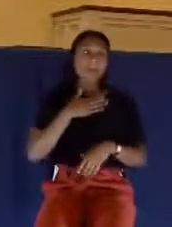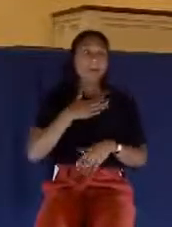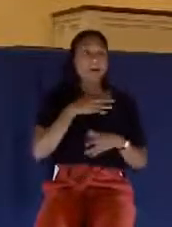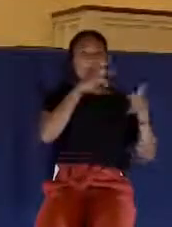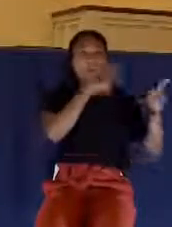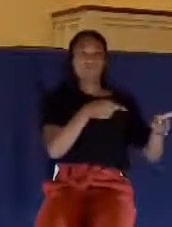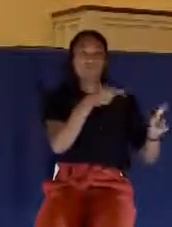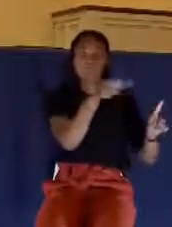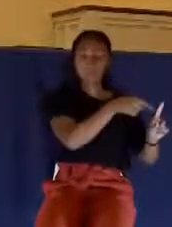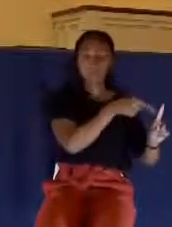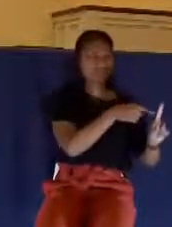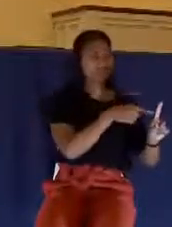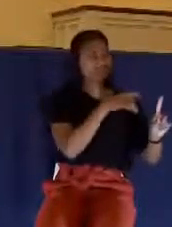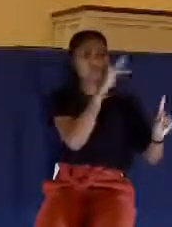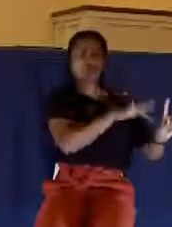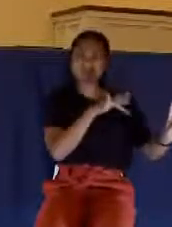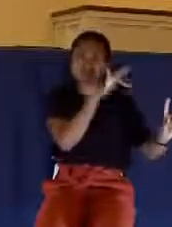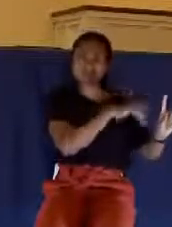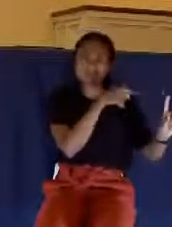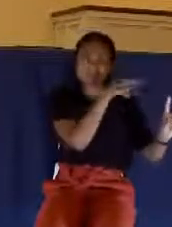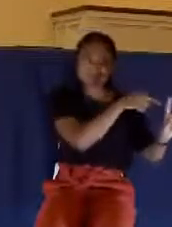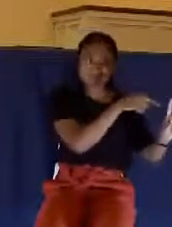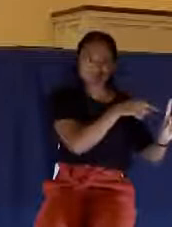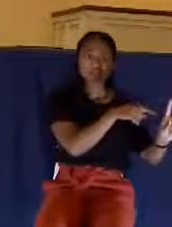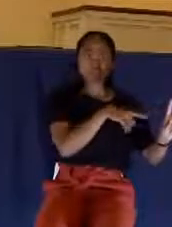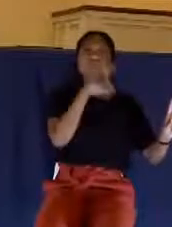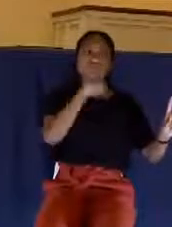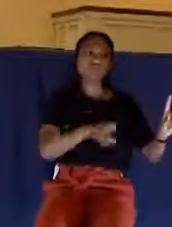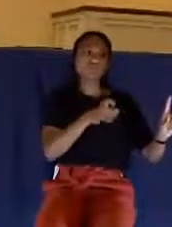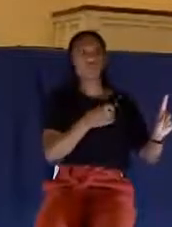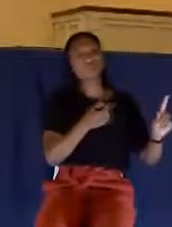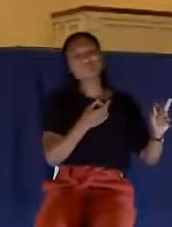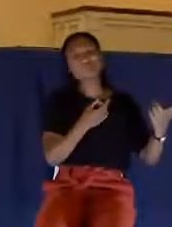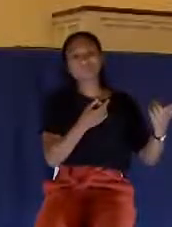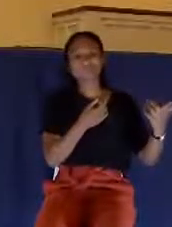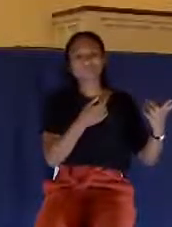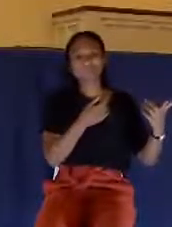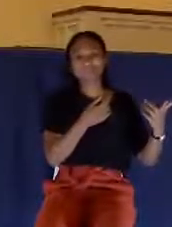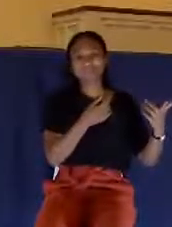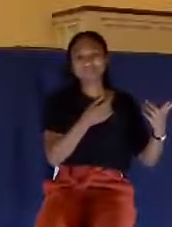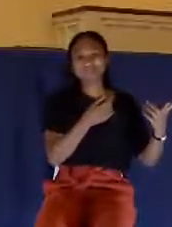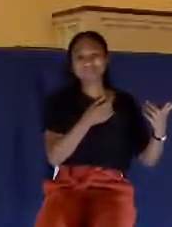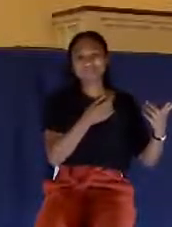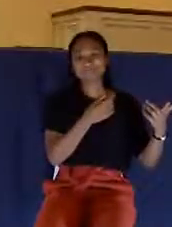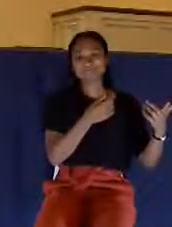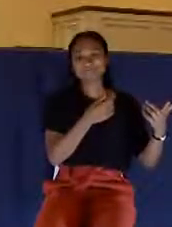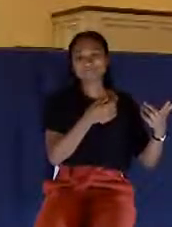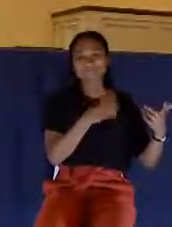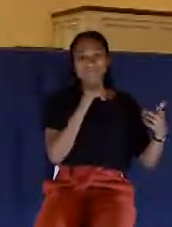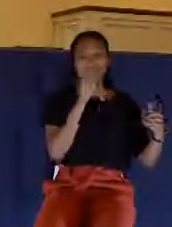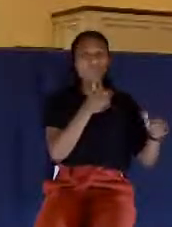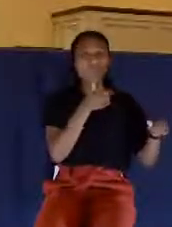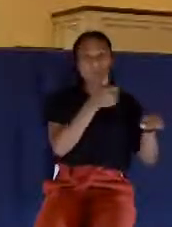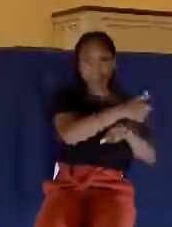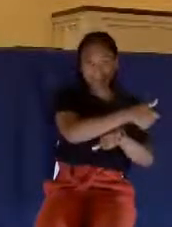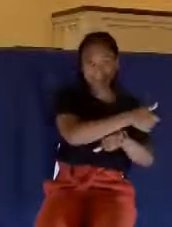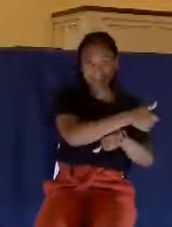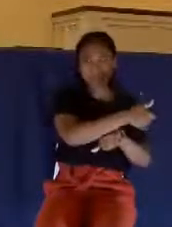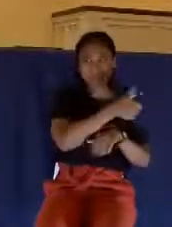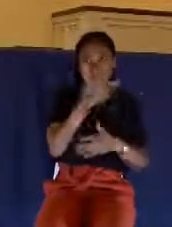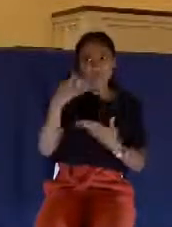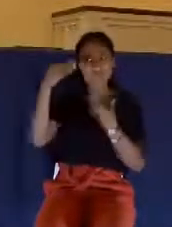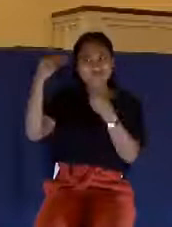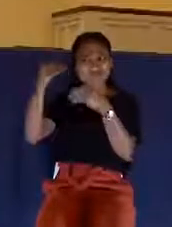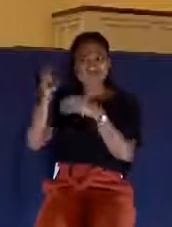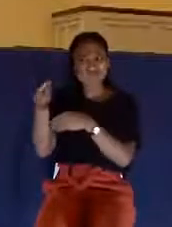the rest of his life. He deserves some redress. And the jury agreed. And the store owner had to pay the